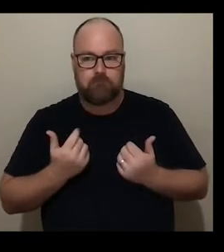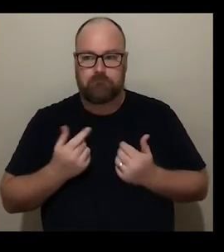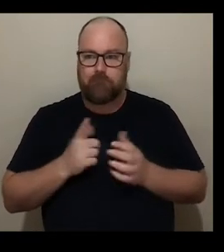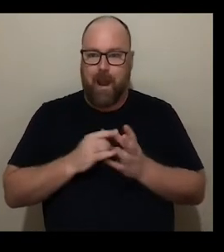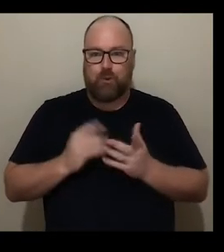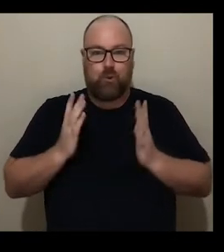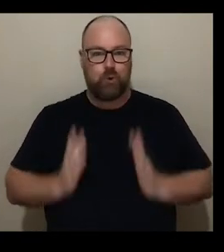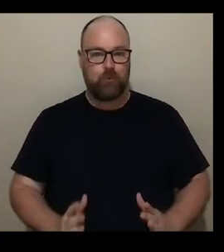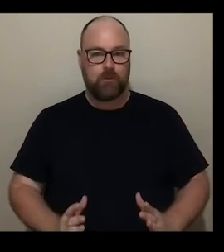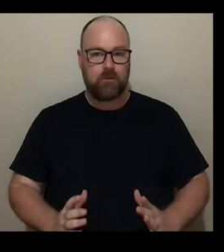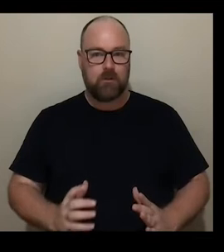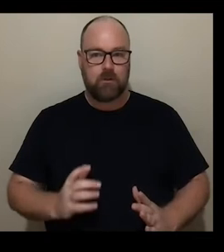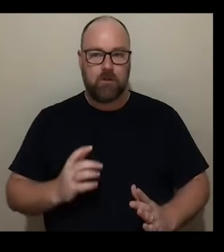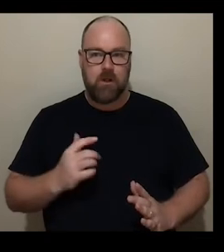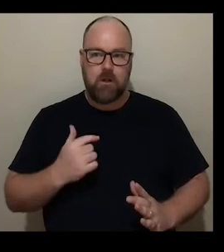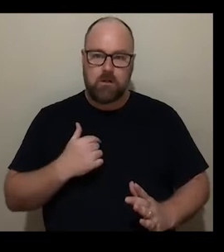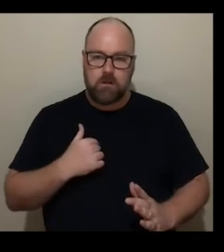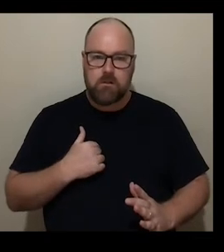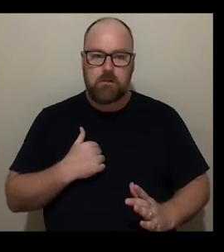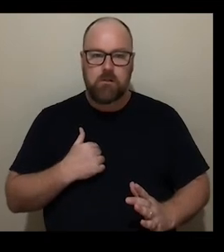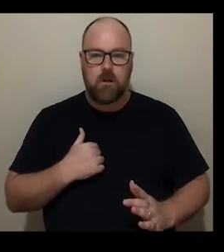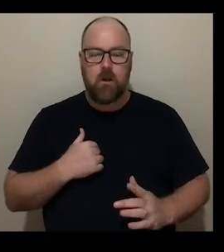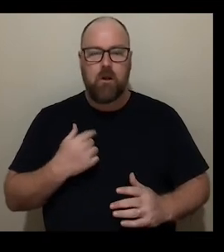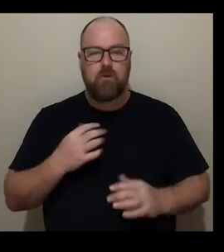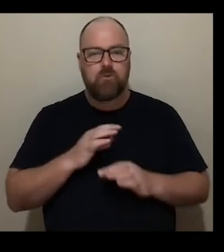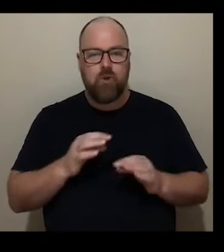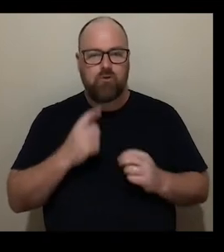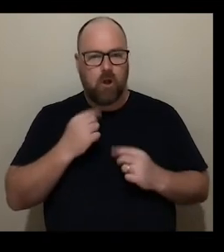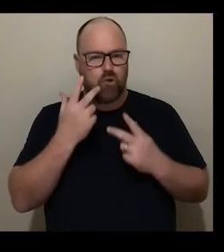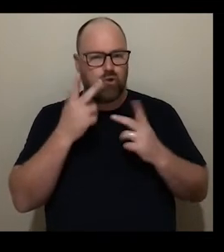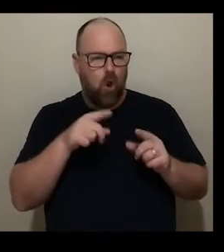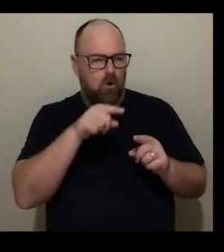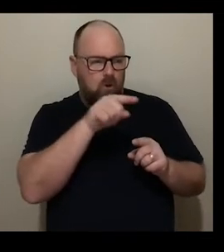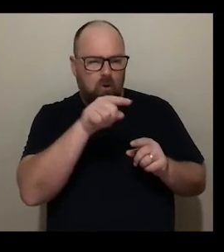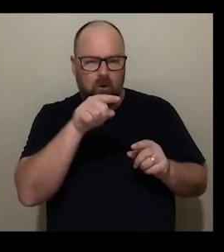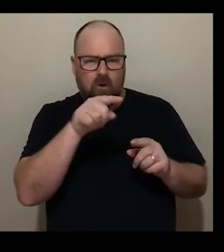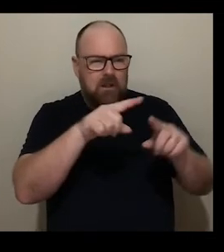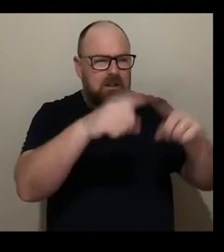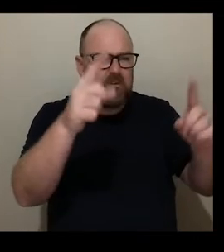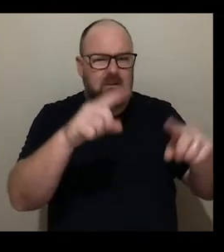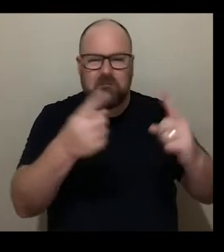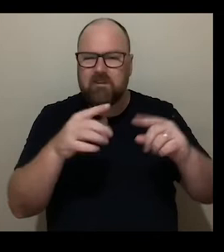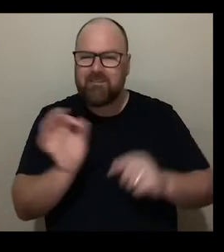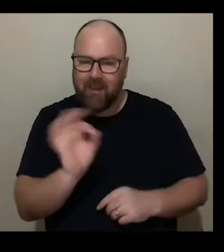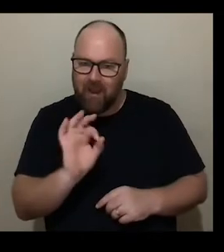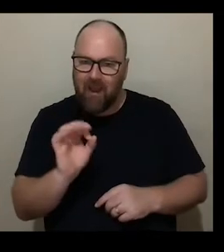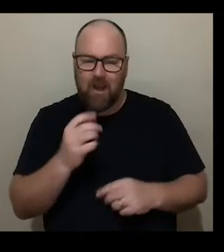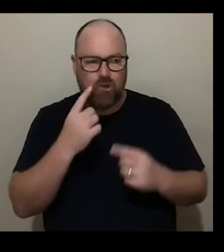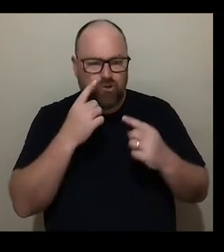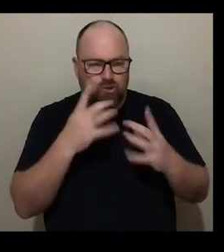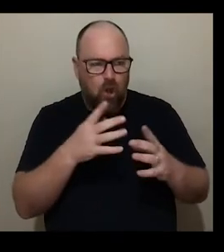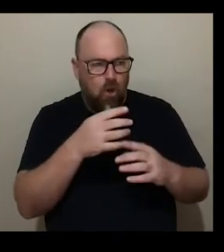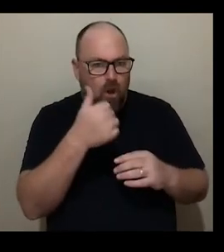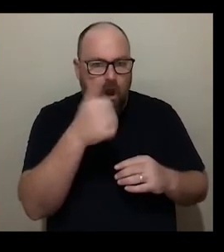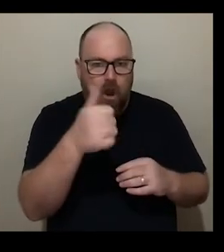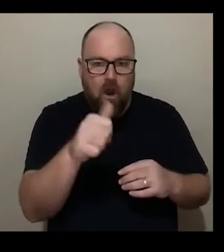it's about trying to rather than see our differences see our parallels and where we're really working together